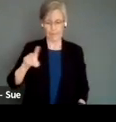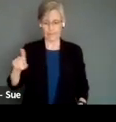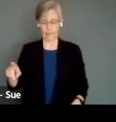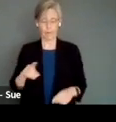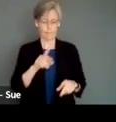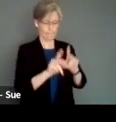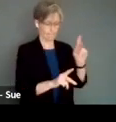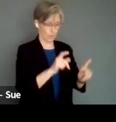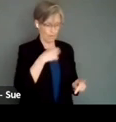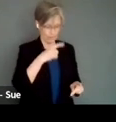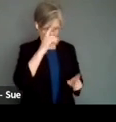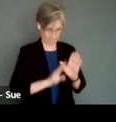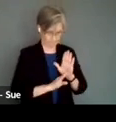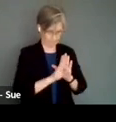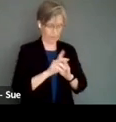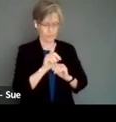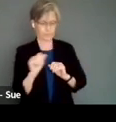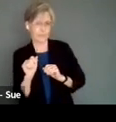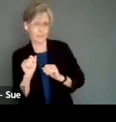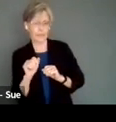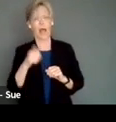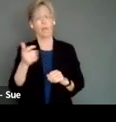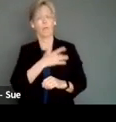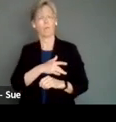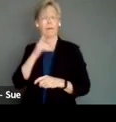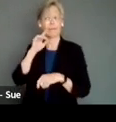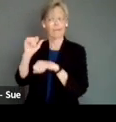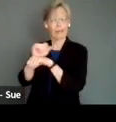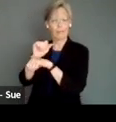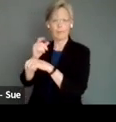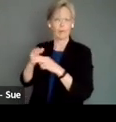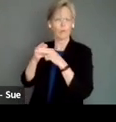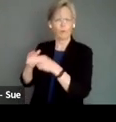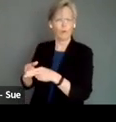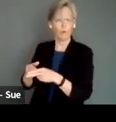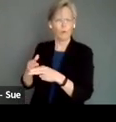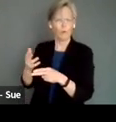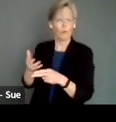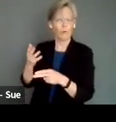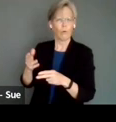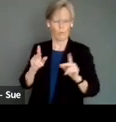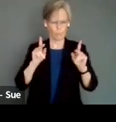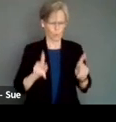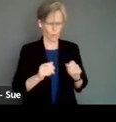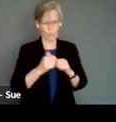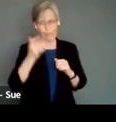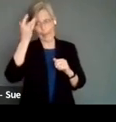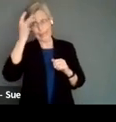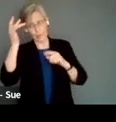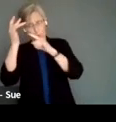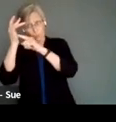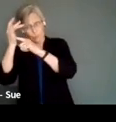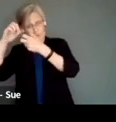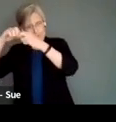developmental disabilities. I think in other provinces in Alberta, it might be called persons with intellectual disabilities,